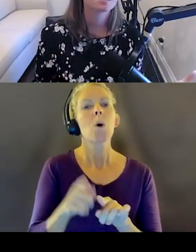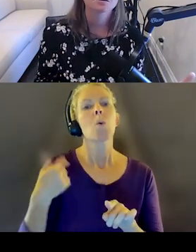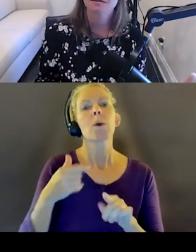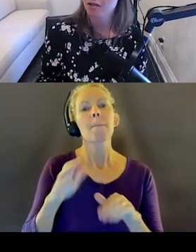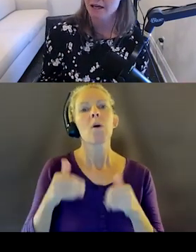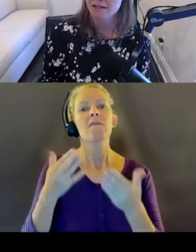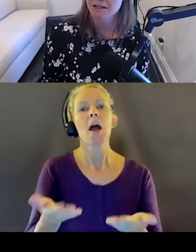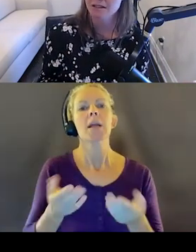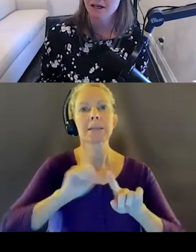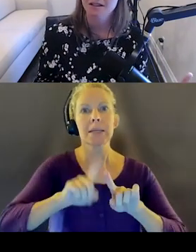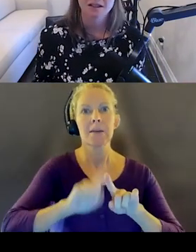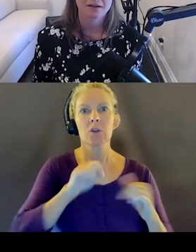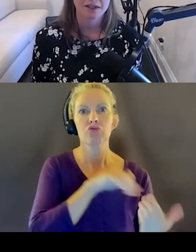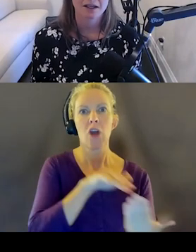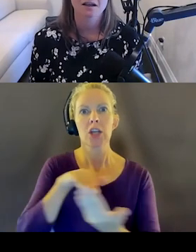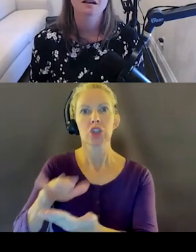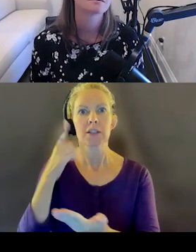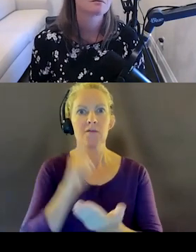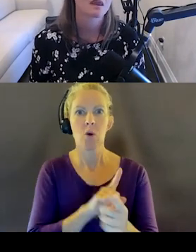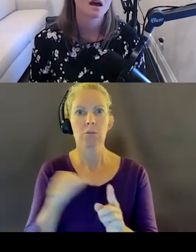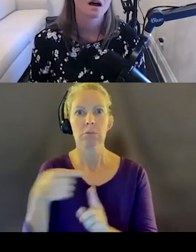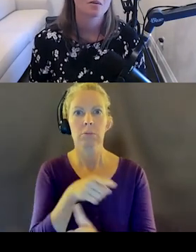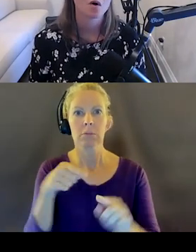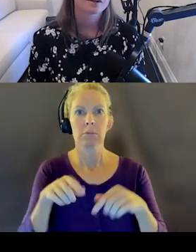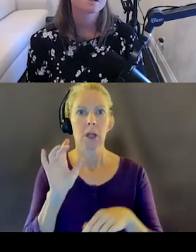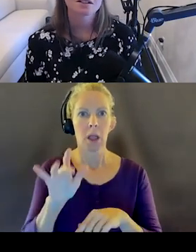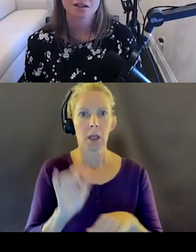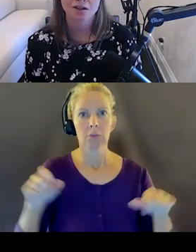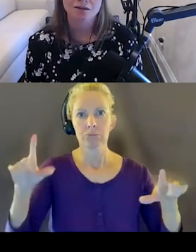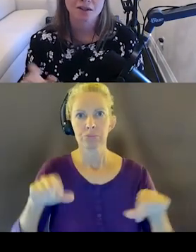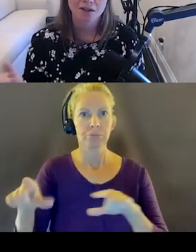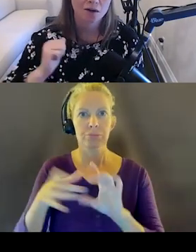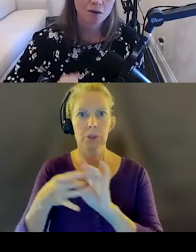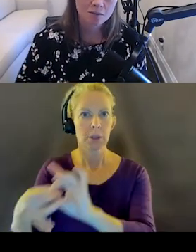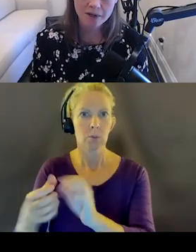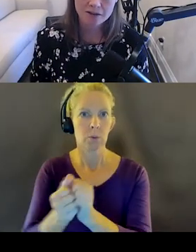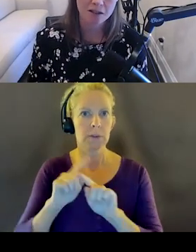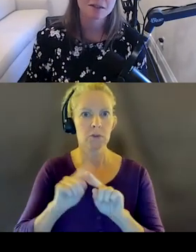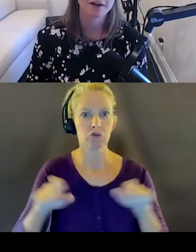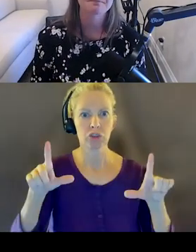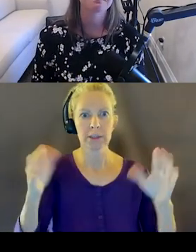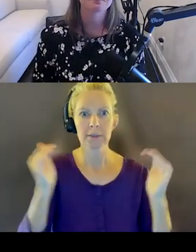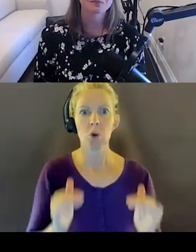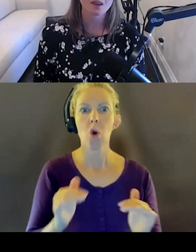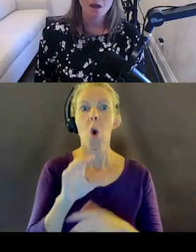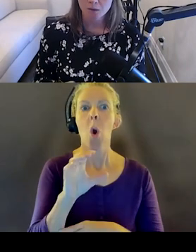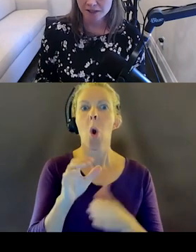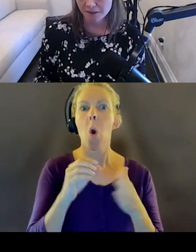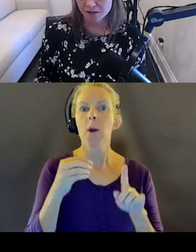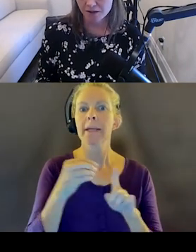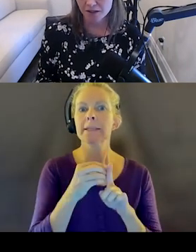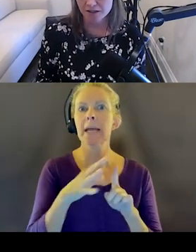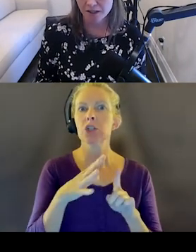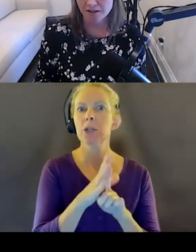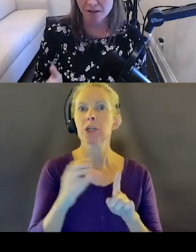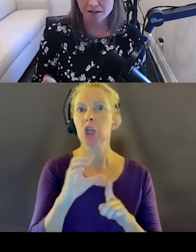multitude of strategies to navigate. Orientation cues, good old breadcrumbs, right? We need